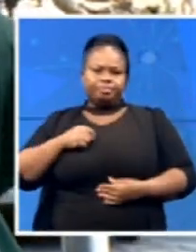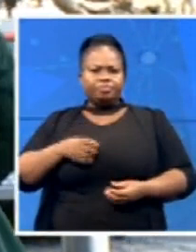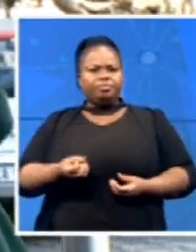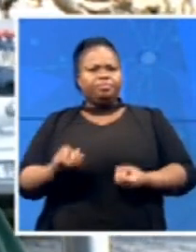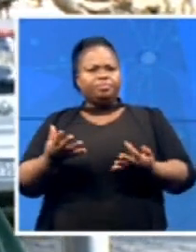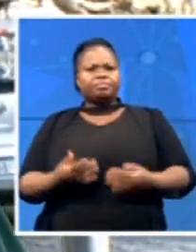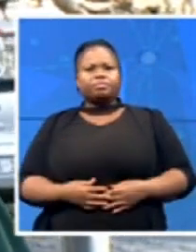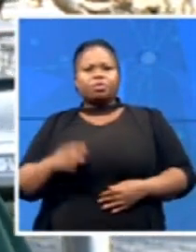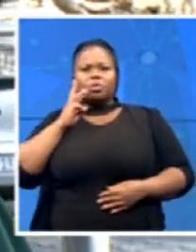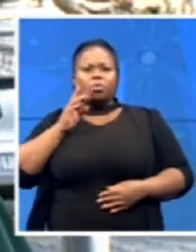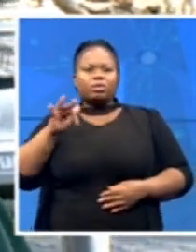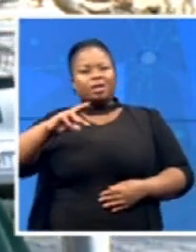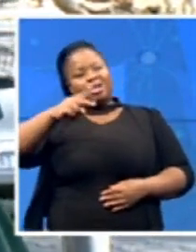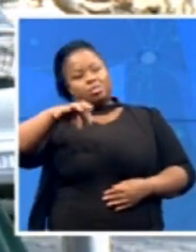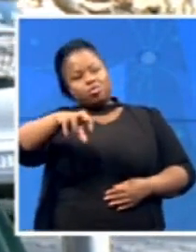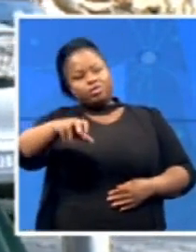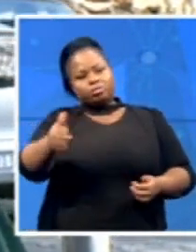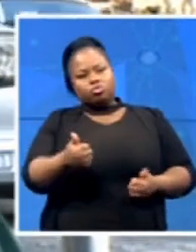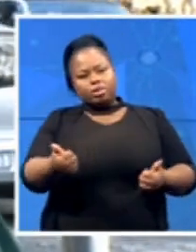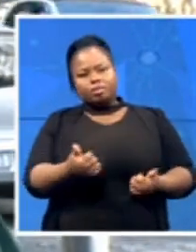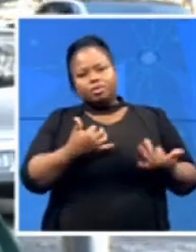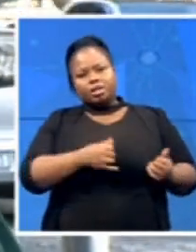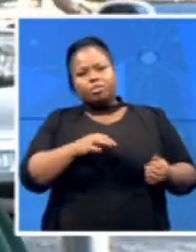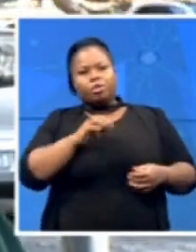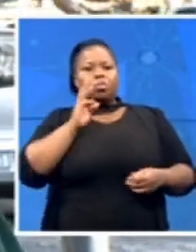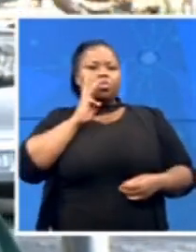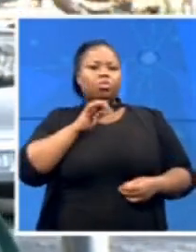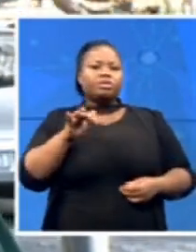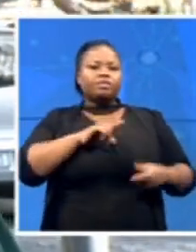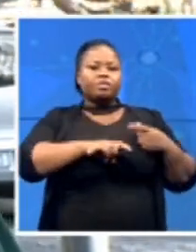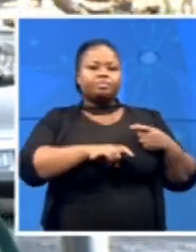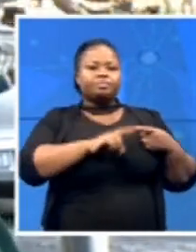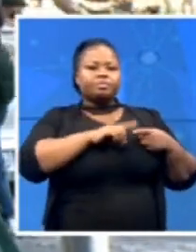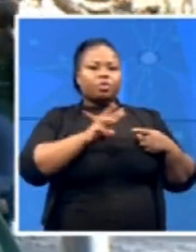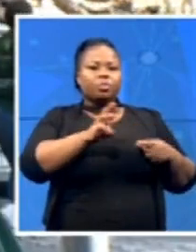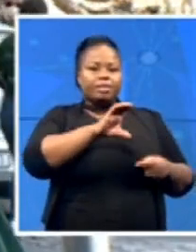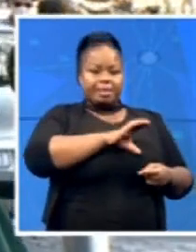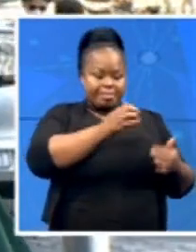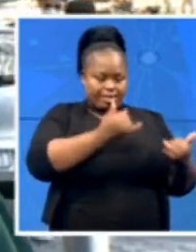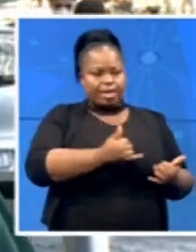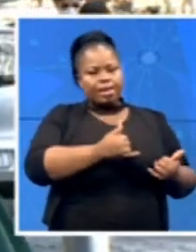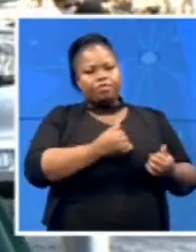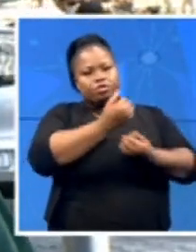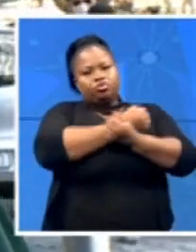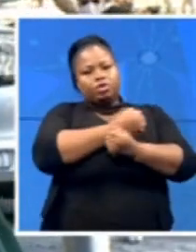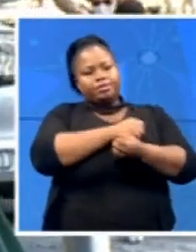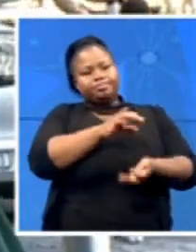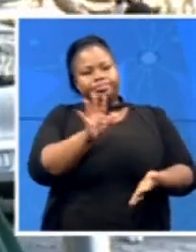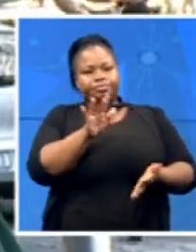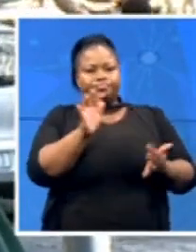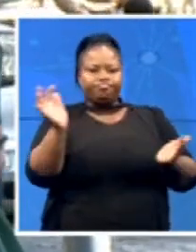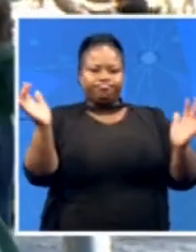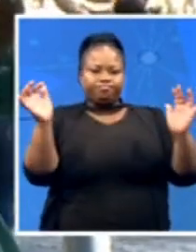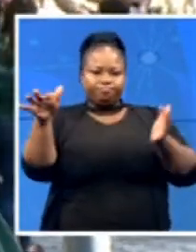already. We are sending water from the Western Cape now. This is the collection point for the Western Cape. And the need